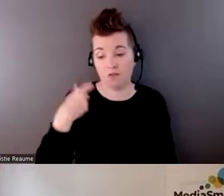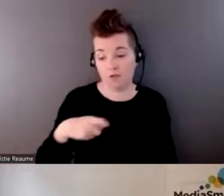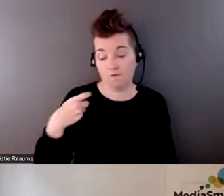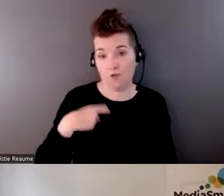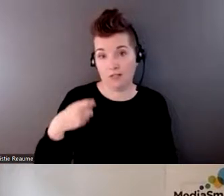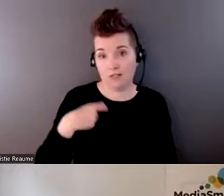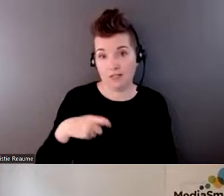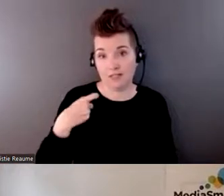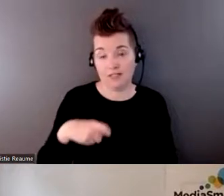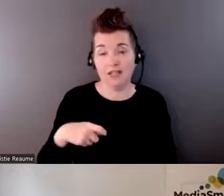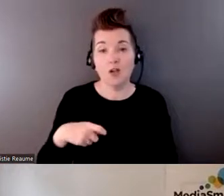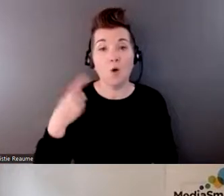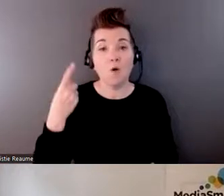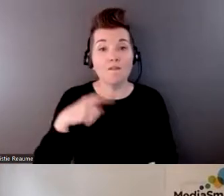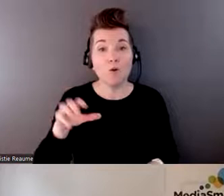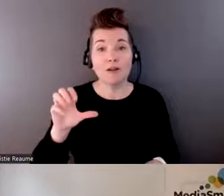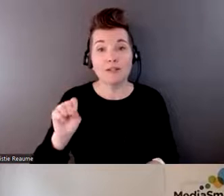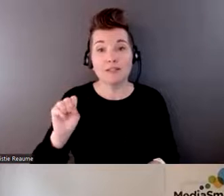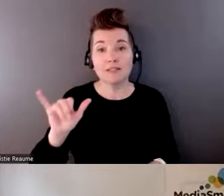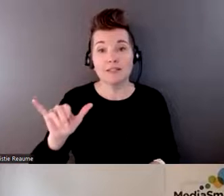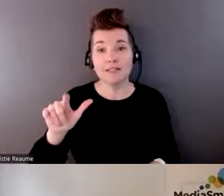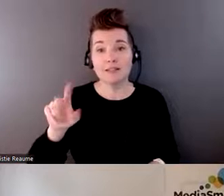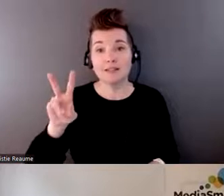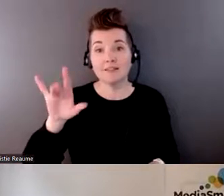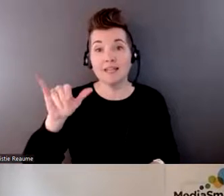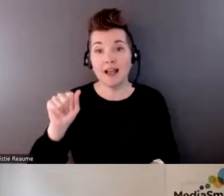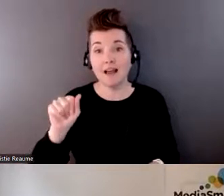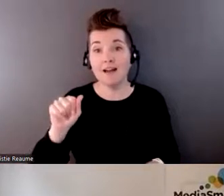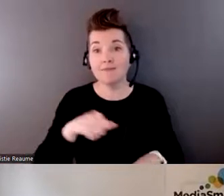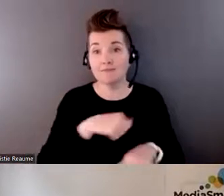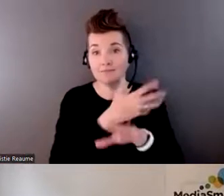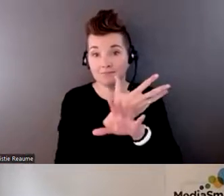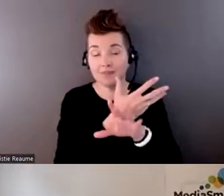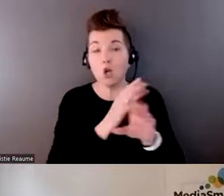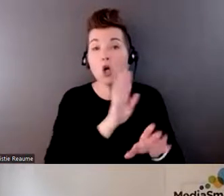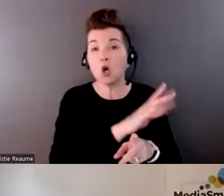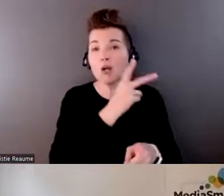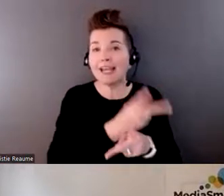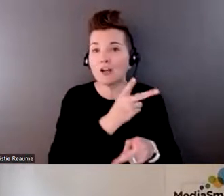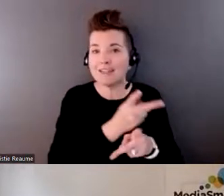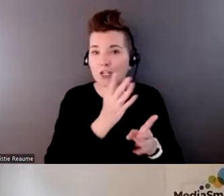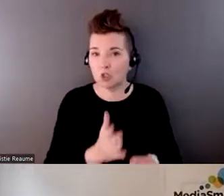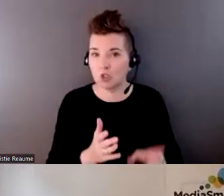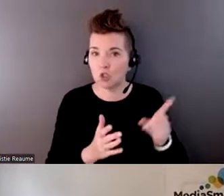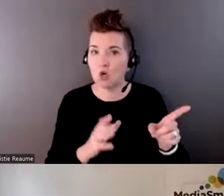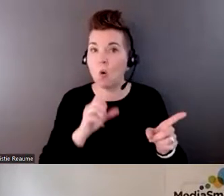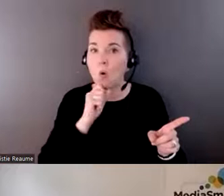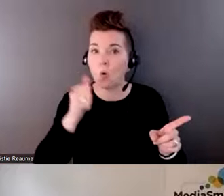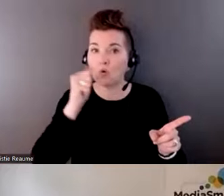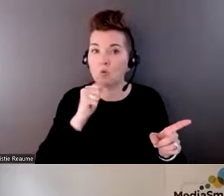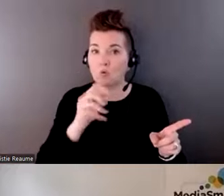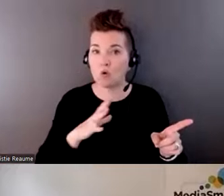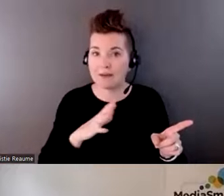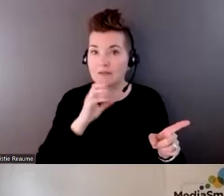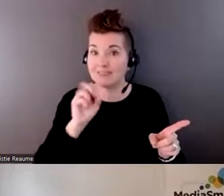Sylvia on screen, her caretaker, who was an older woman in her sixties, we had to do an information session